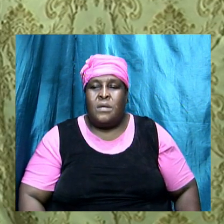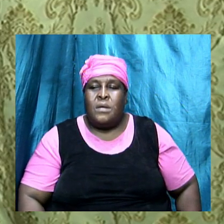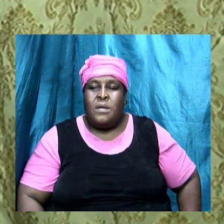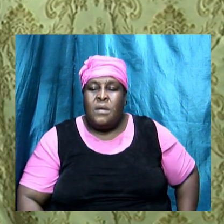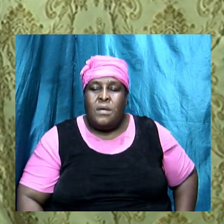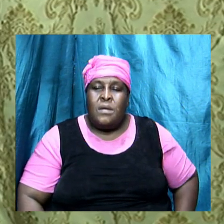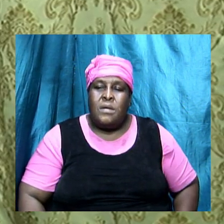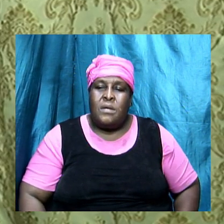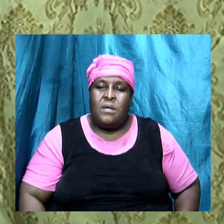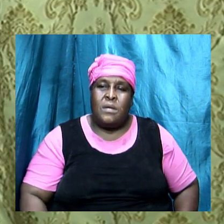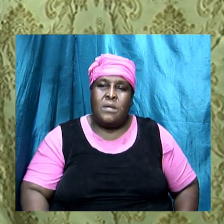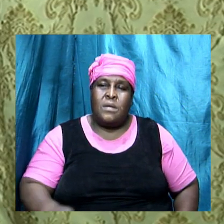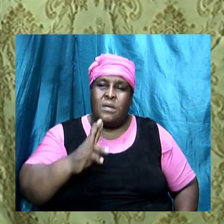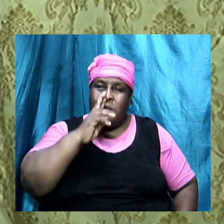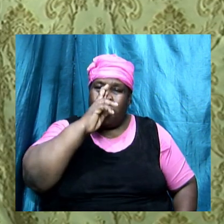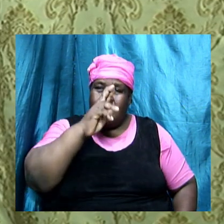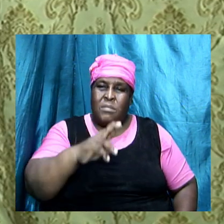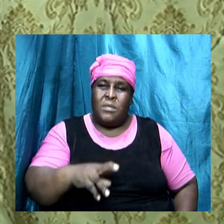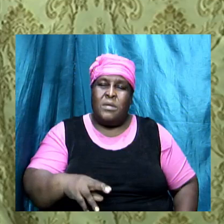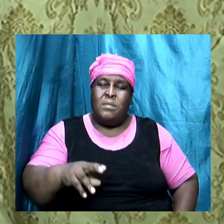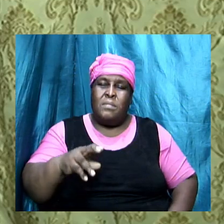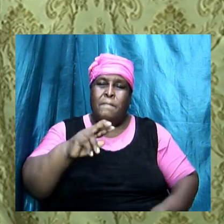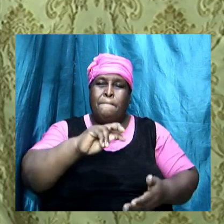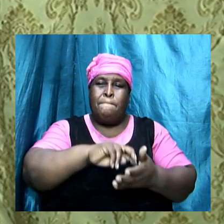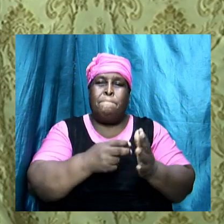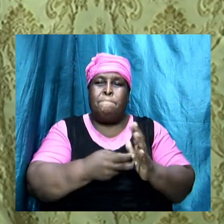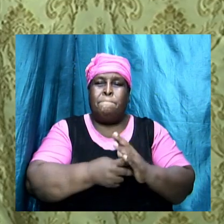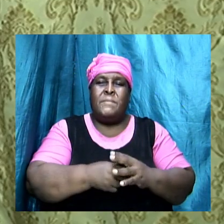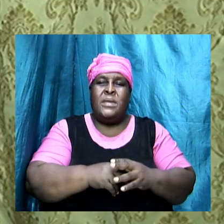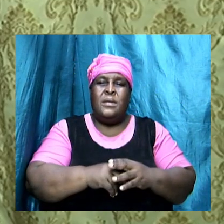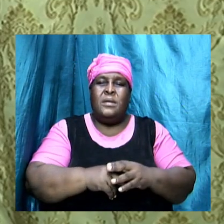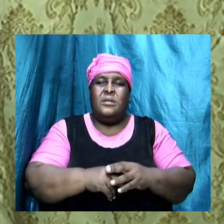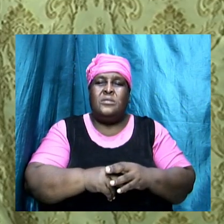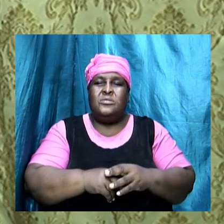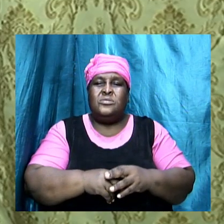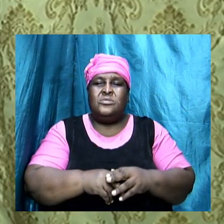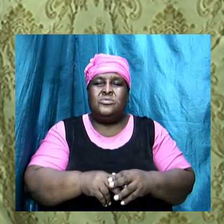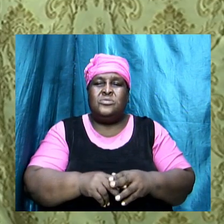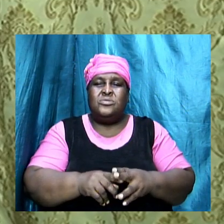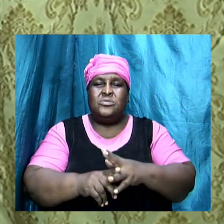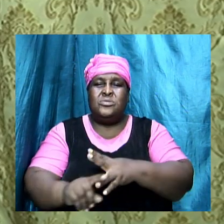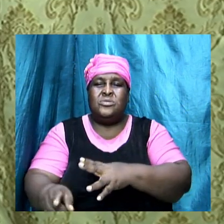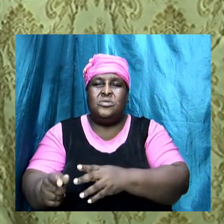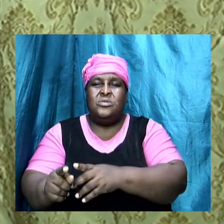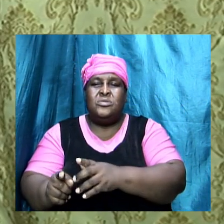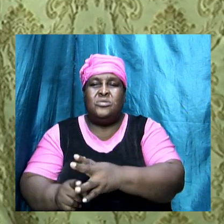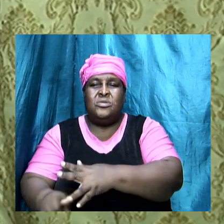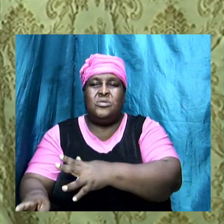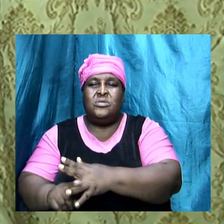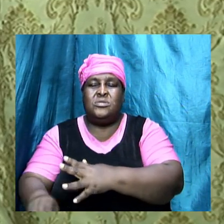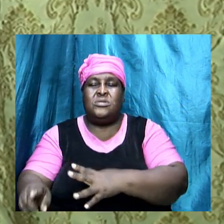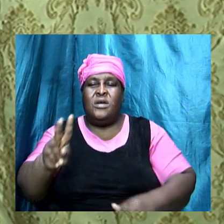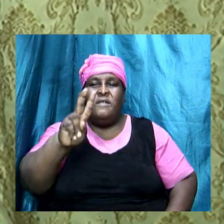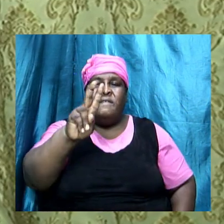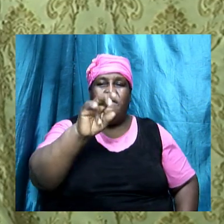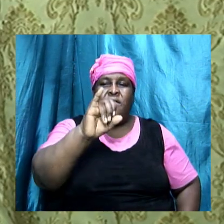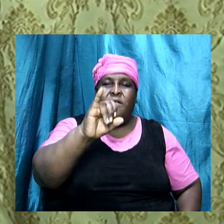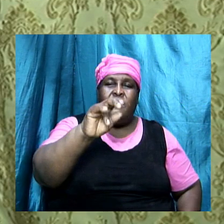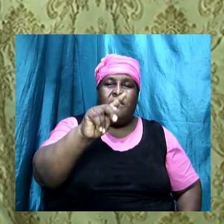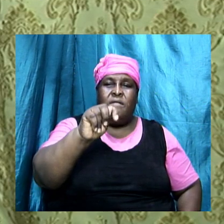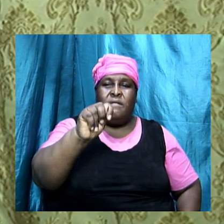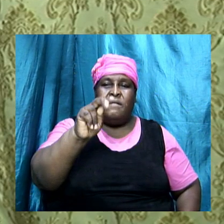Hebrew means chase the name Jezebel in Hebrew means chase virtuous without